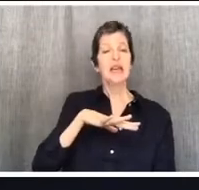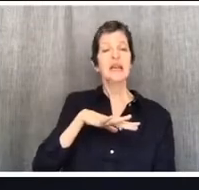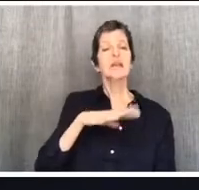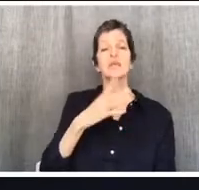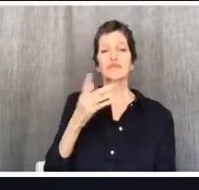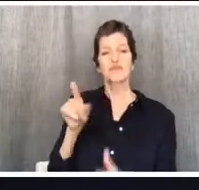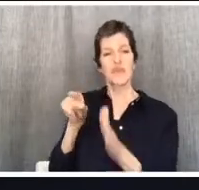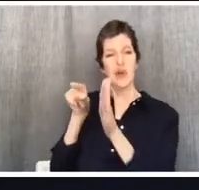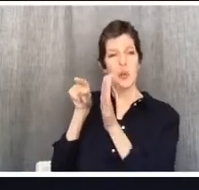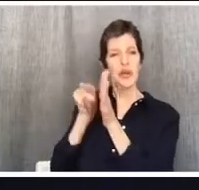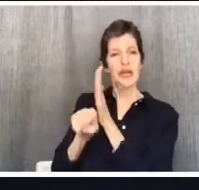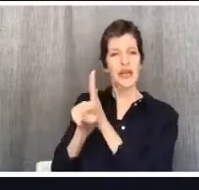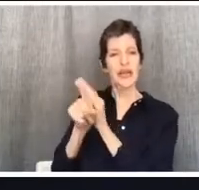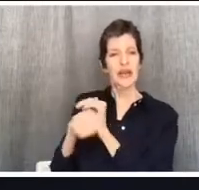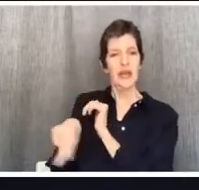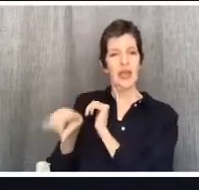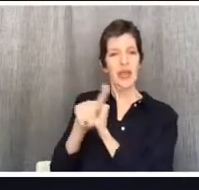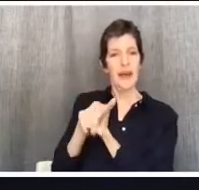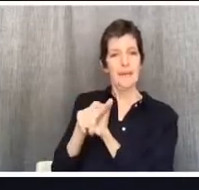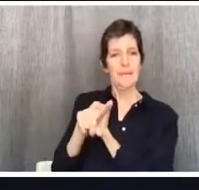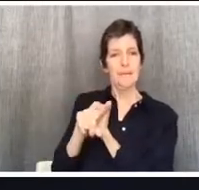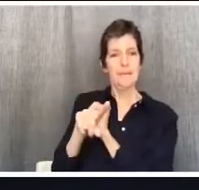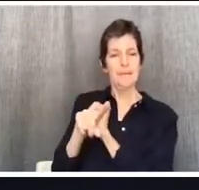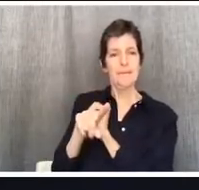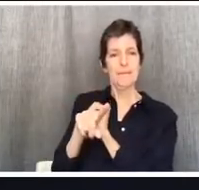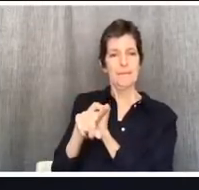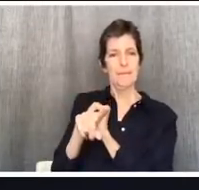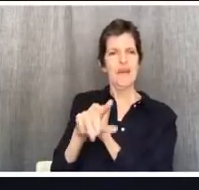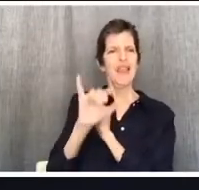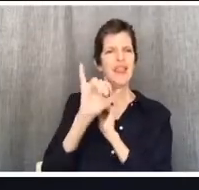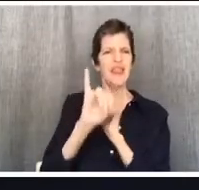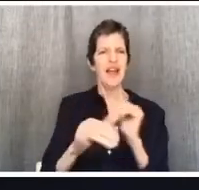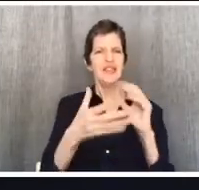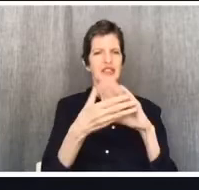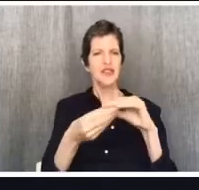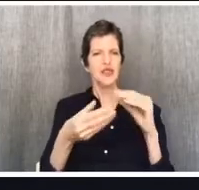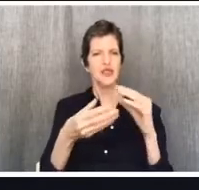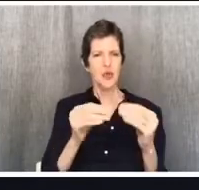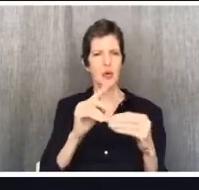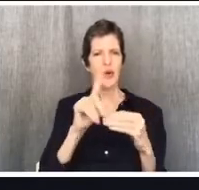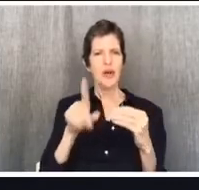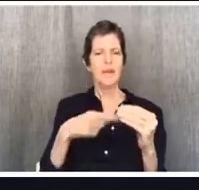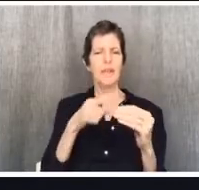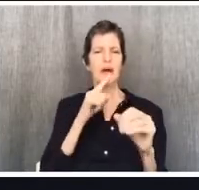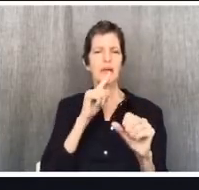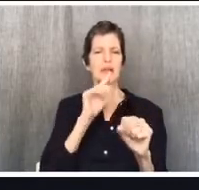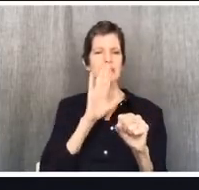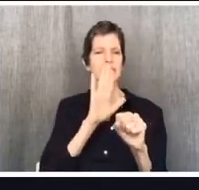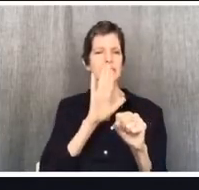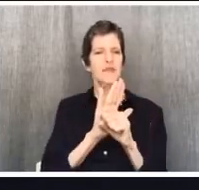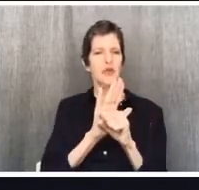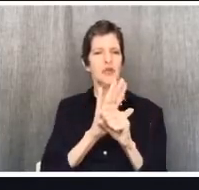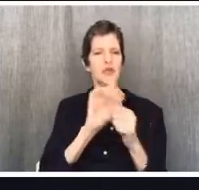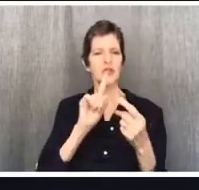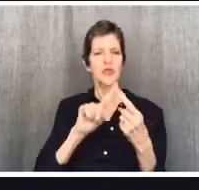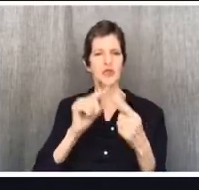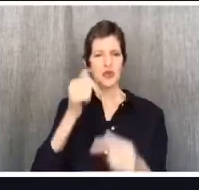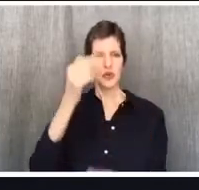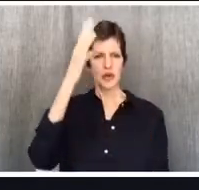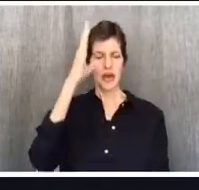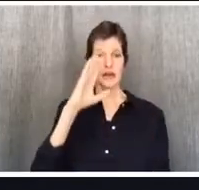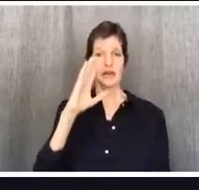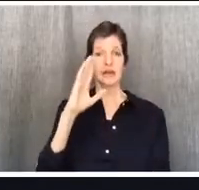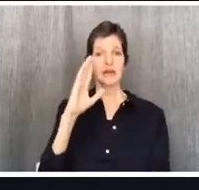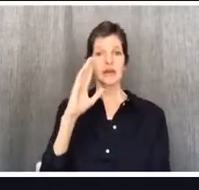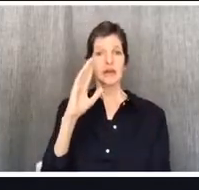sacrificed meat. And then they are put to death. And it's a story about devotion to God. And it's very likely that people who were alive at the